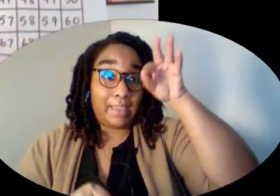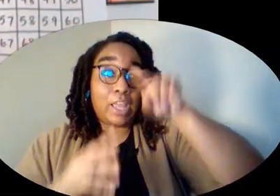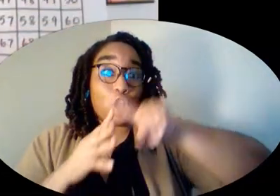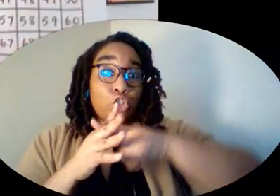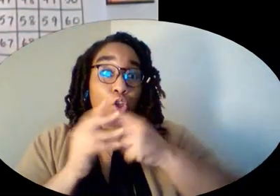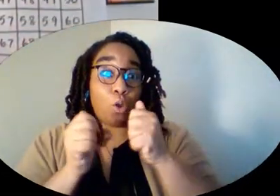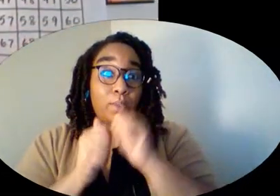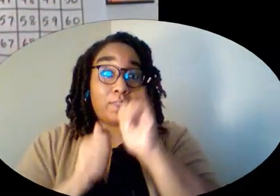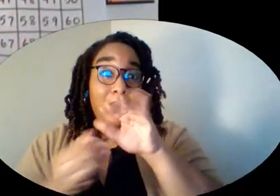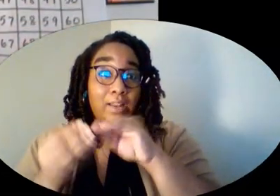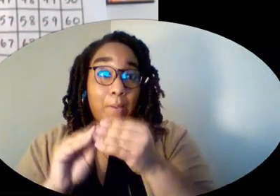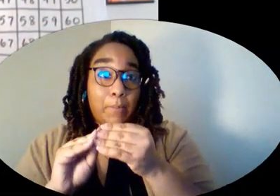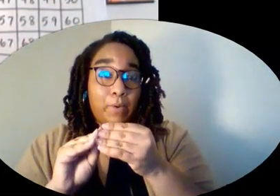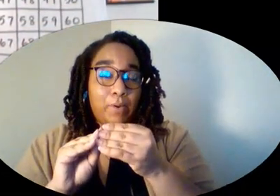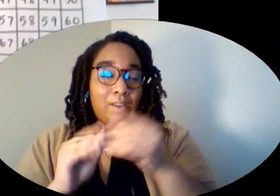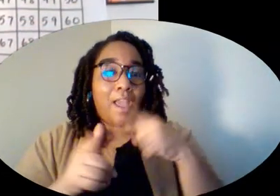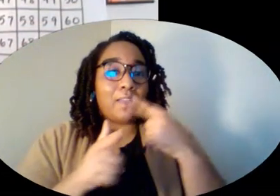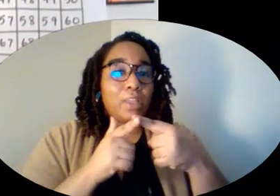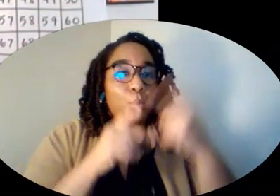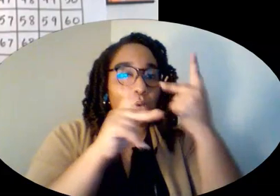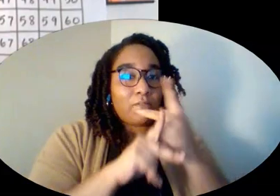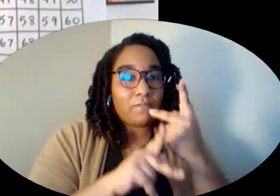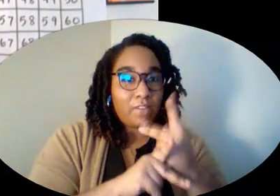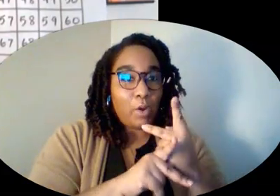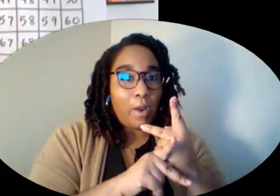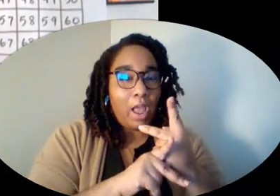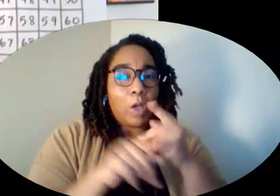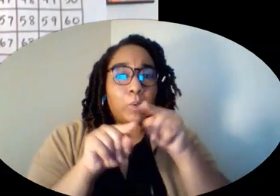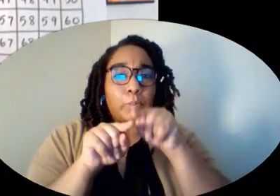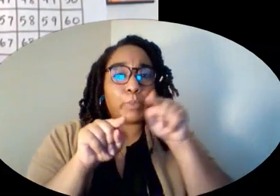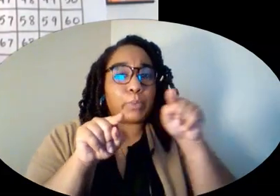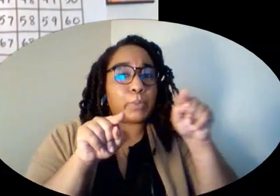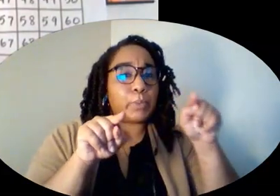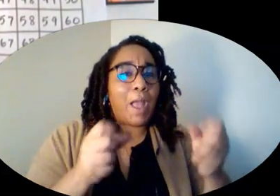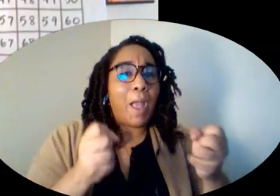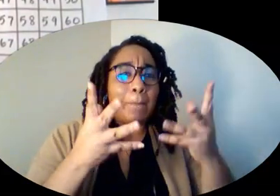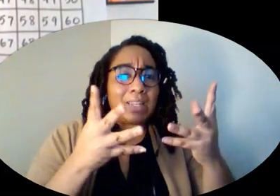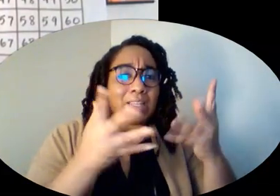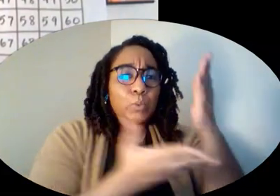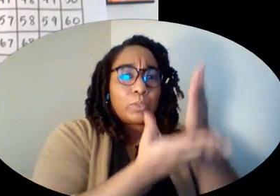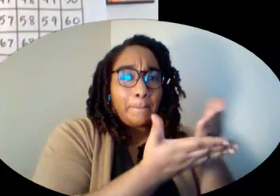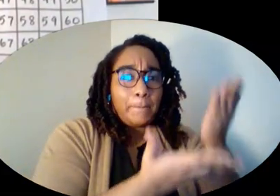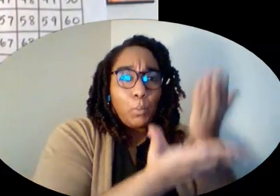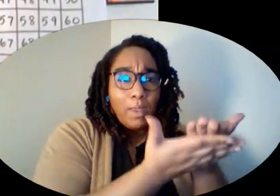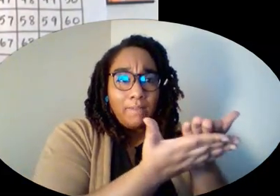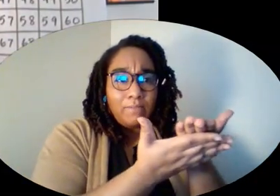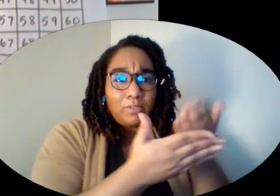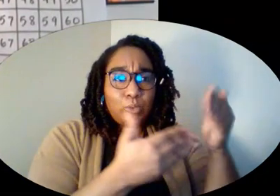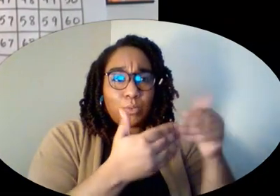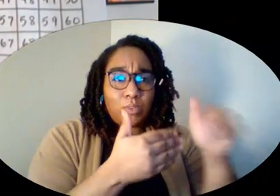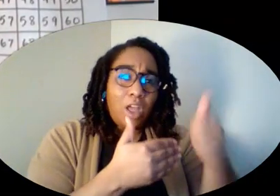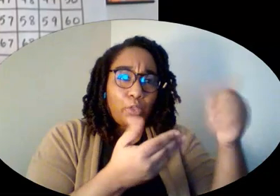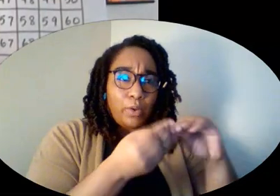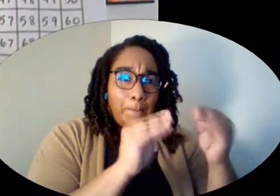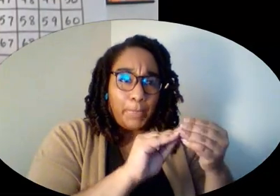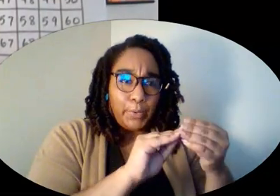number that I draw. Okay, so start with, let's find out what our number is going to be. Shake my bag real good.